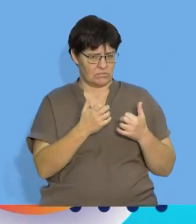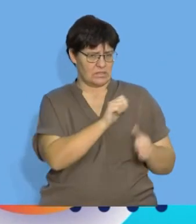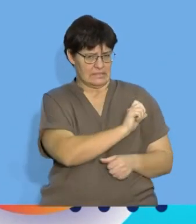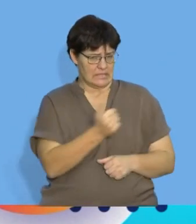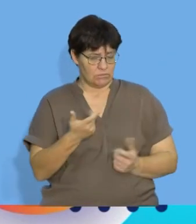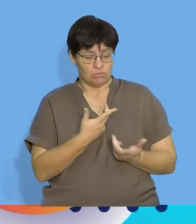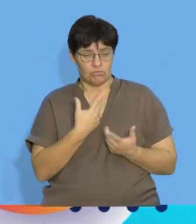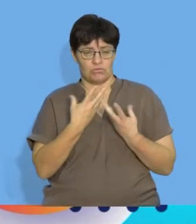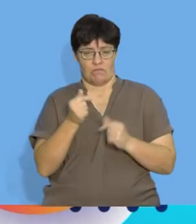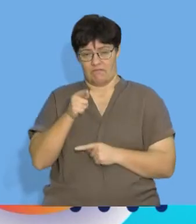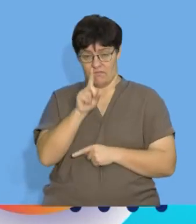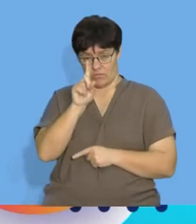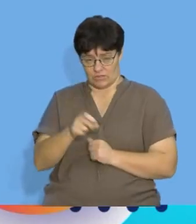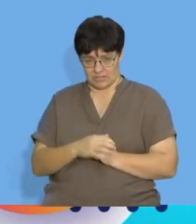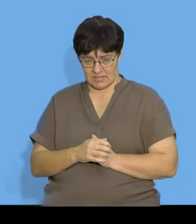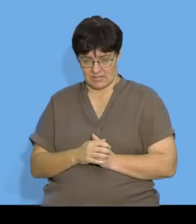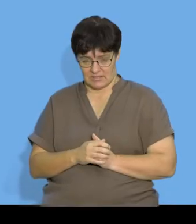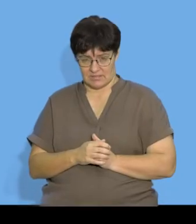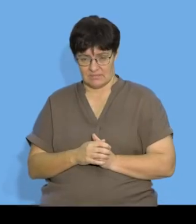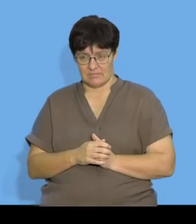please turn back to the board with me